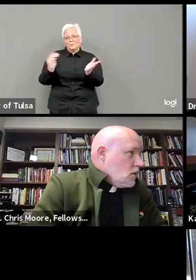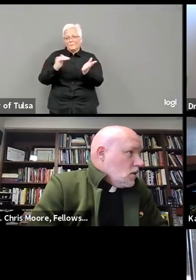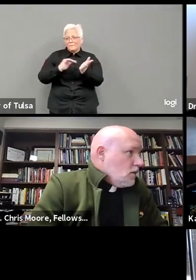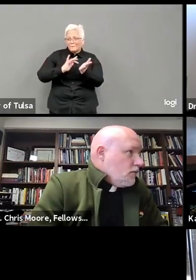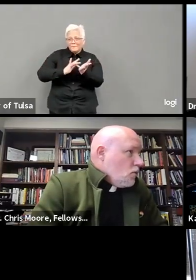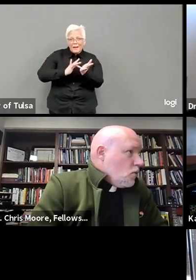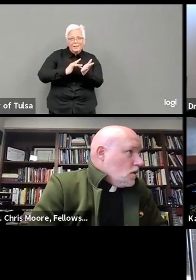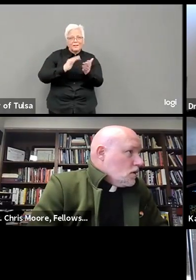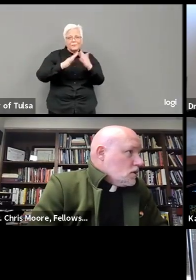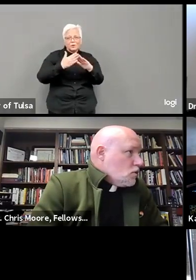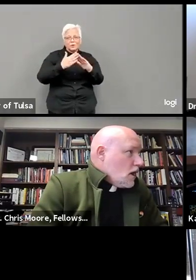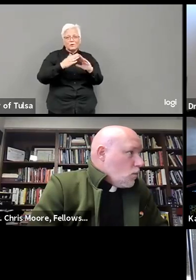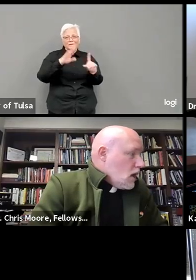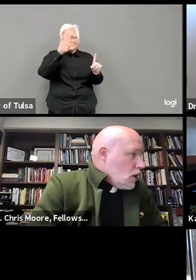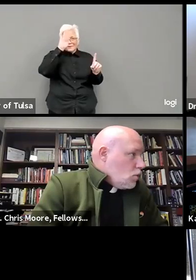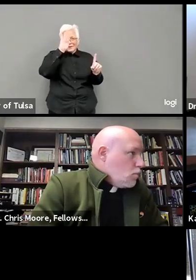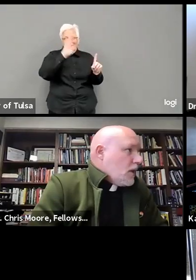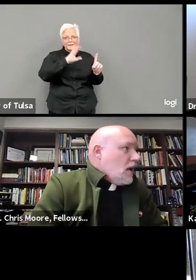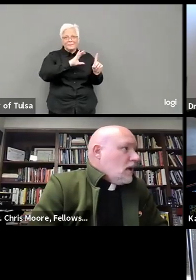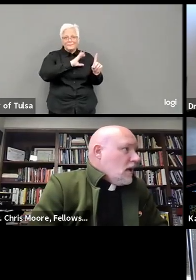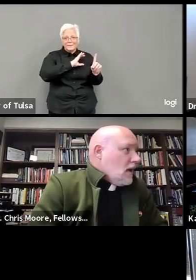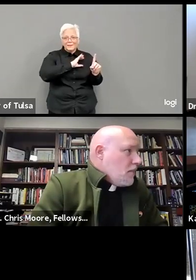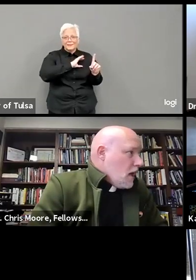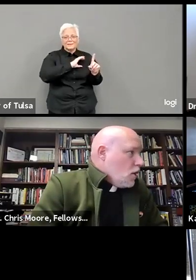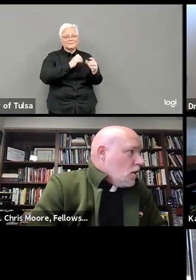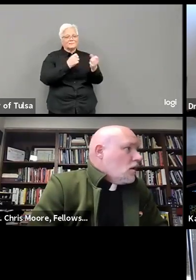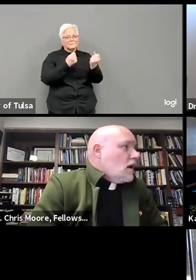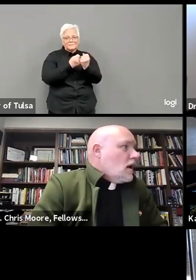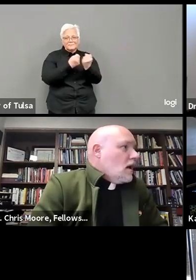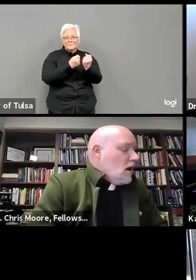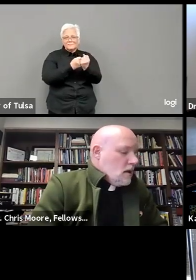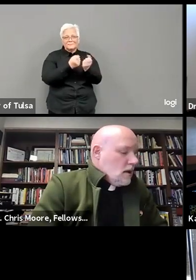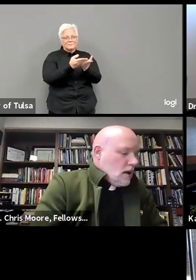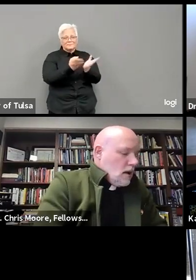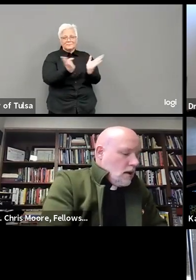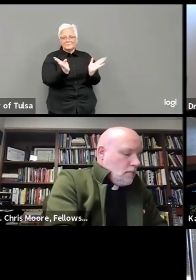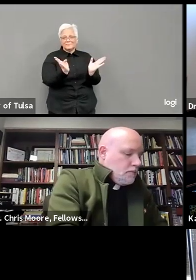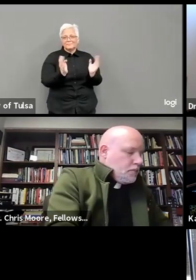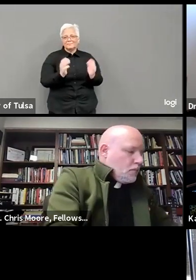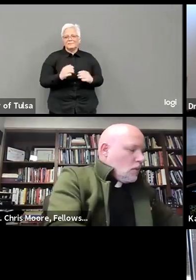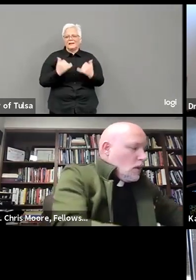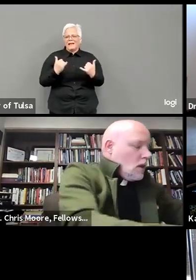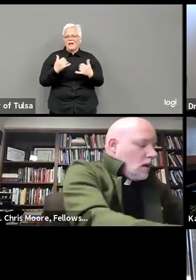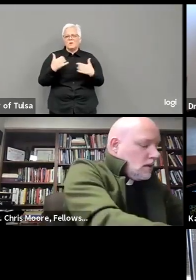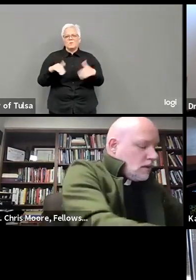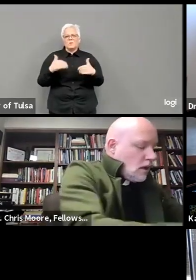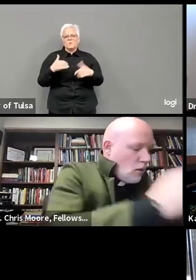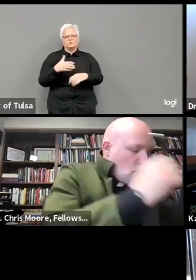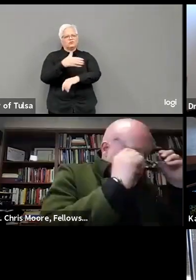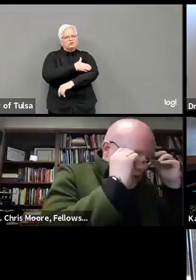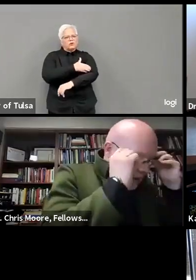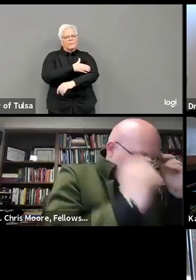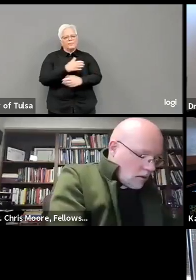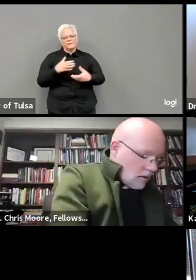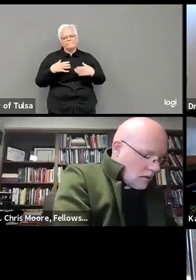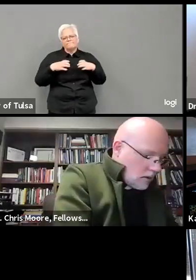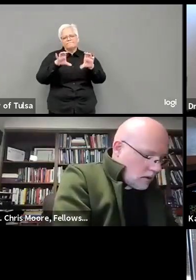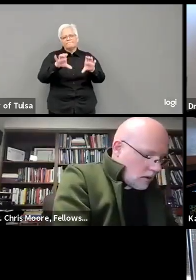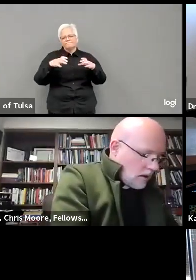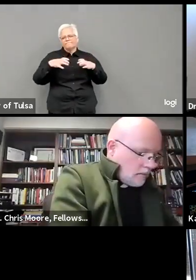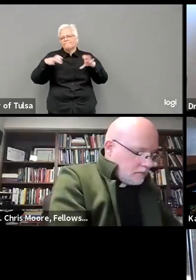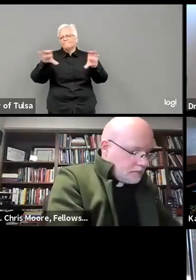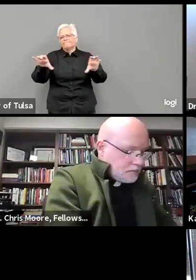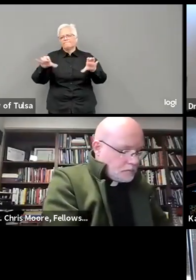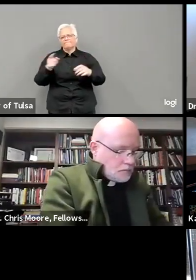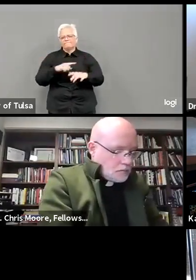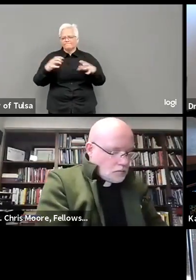who are fighting this virus. Grant them strength and sustain them as they are selflessly rendering